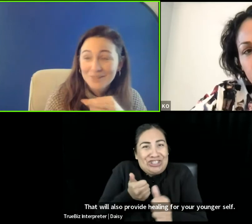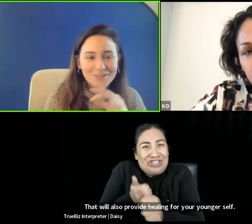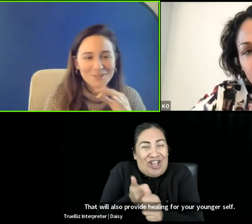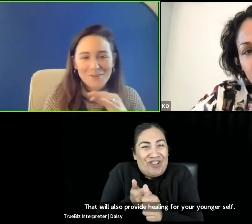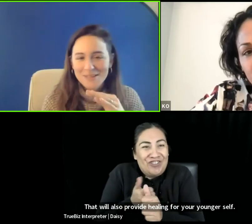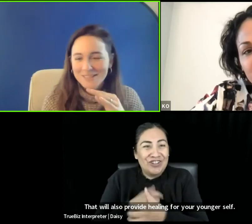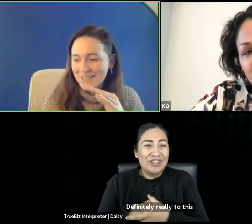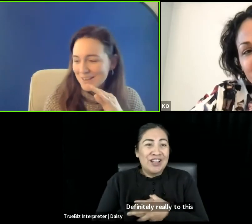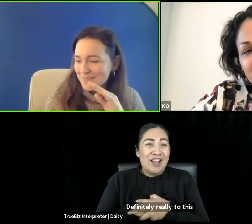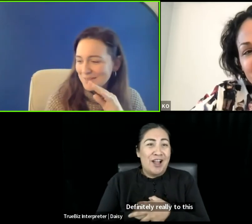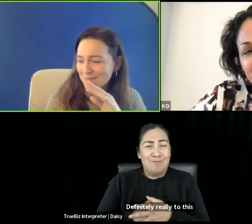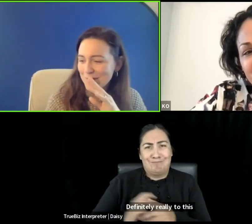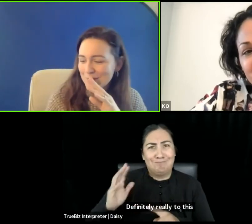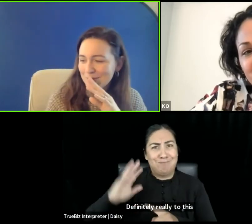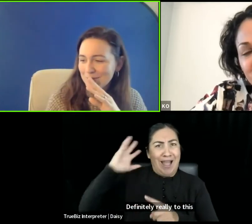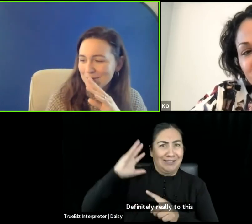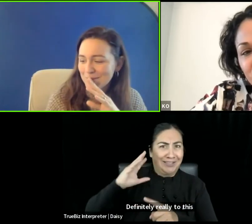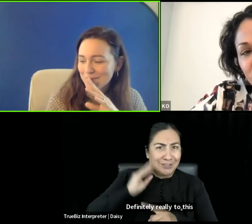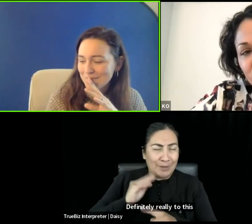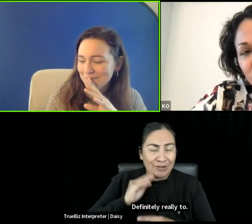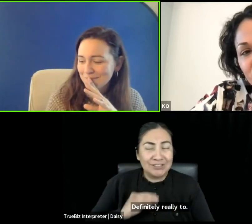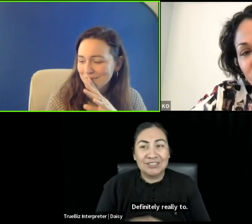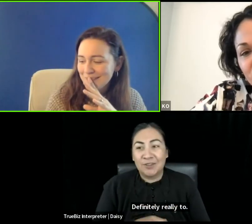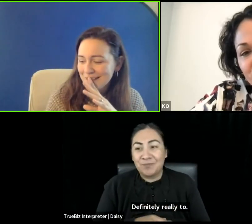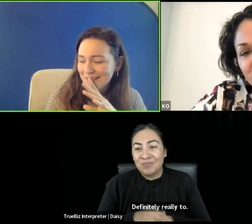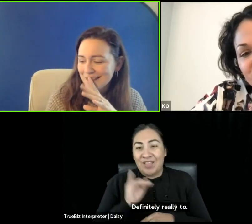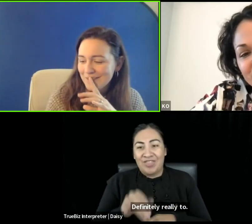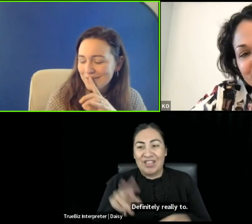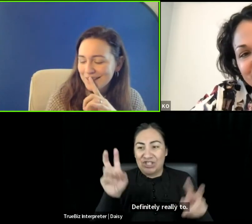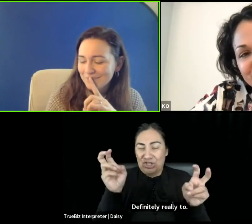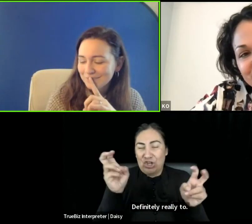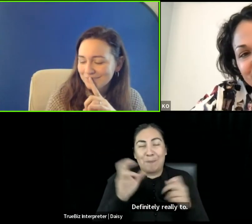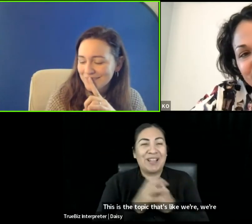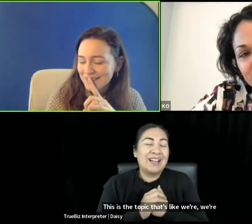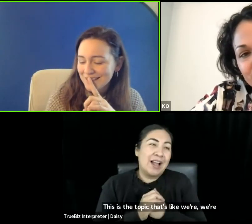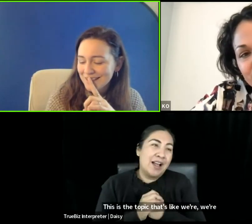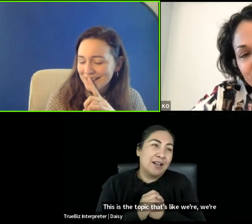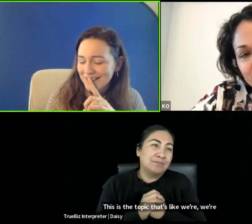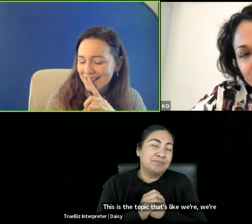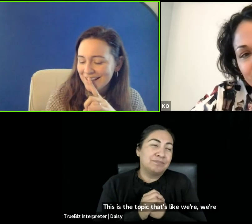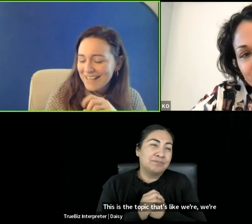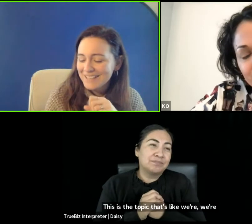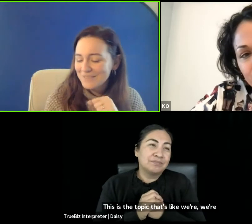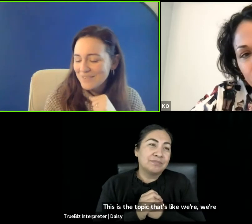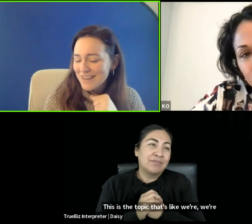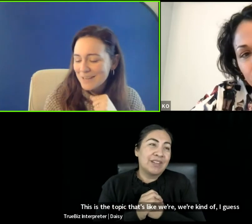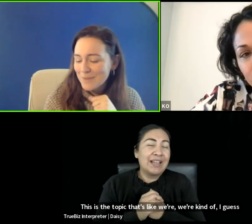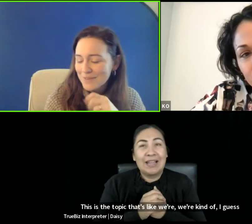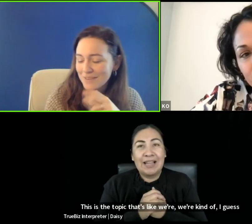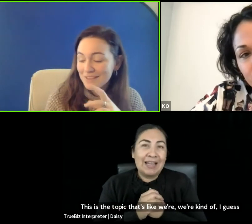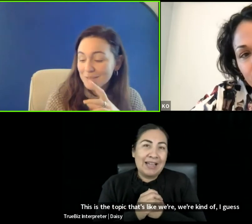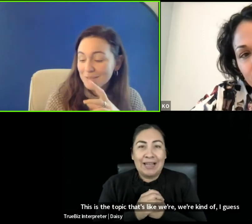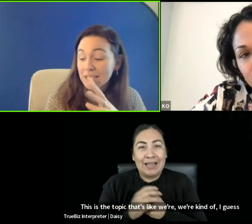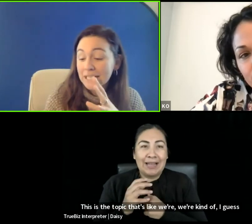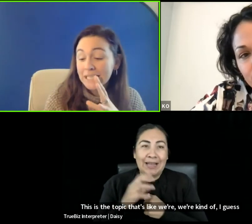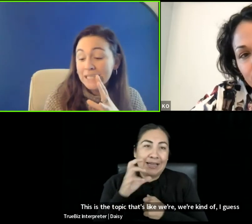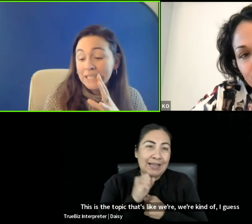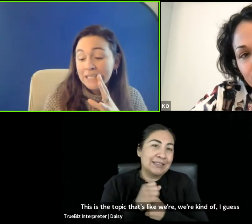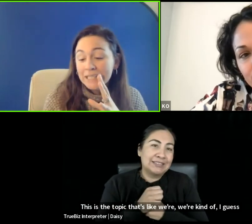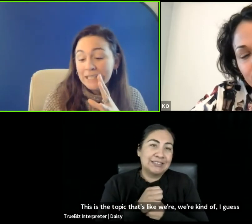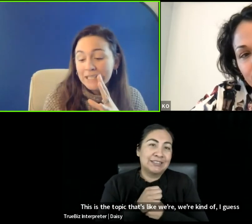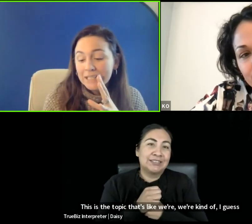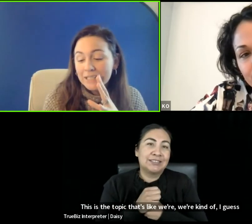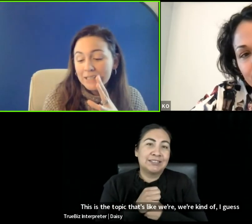This is the topic that's like, we're, we're, uh, kind of, um, um, I guess rattling both of our lungs, but like